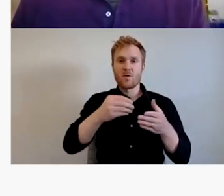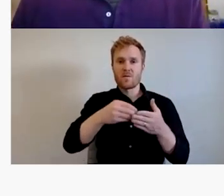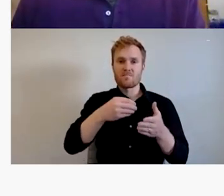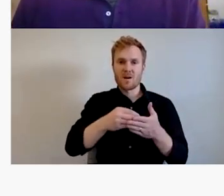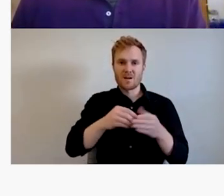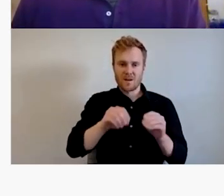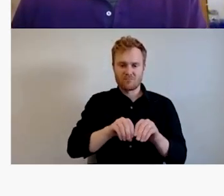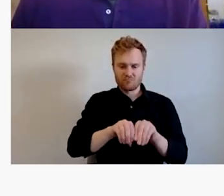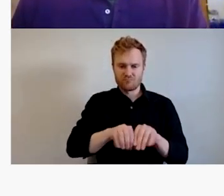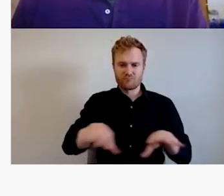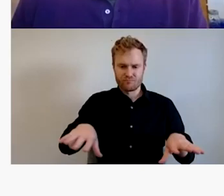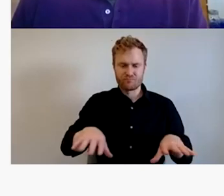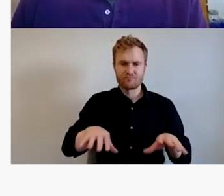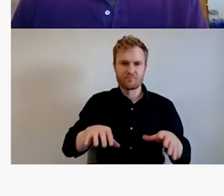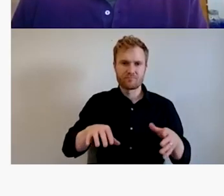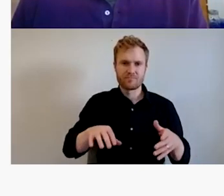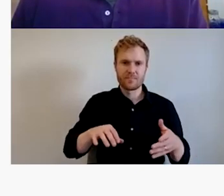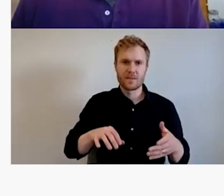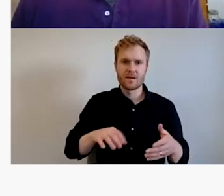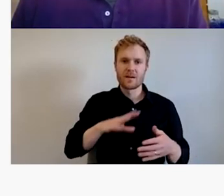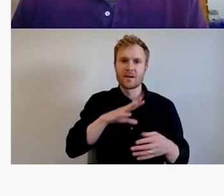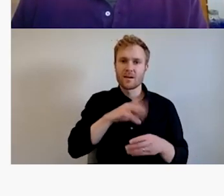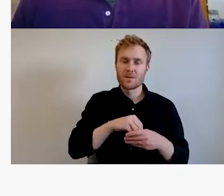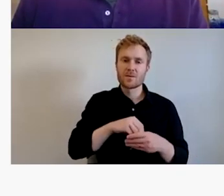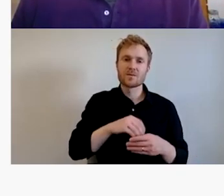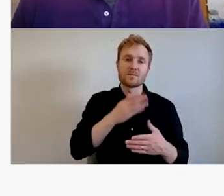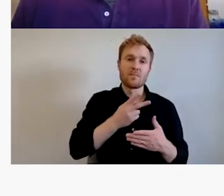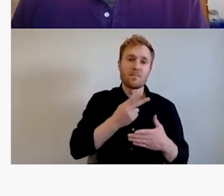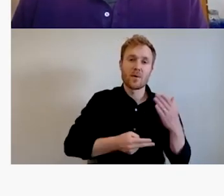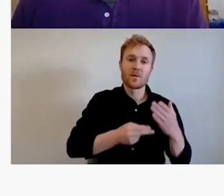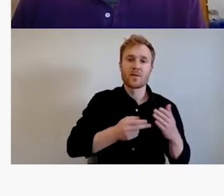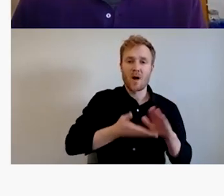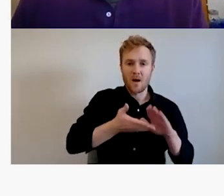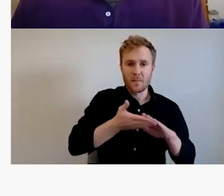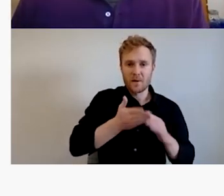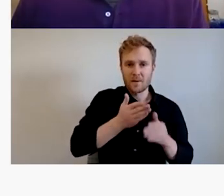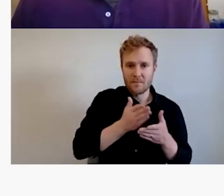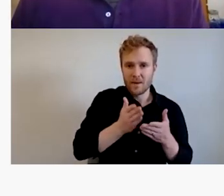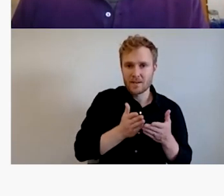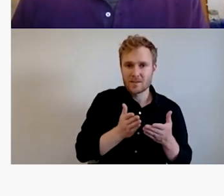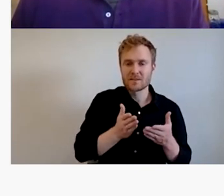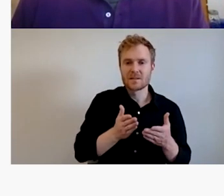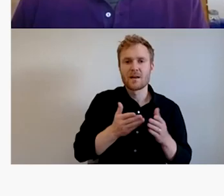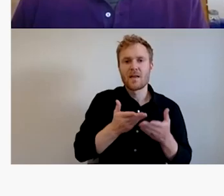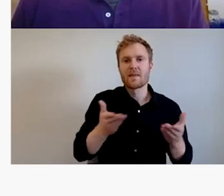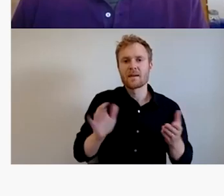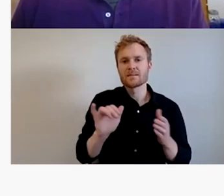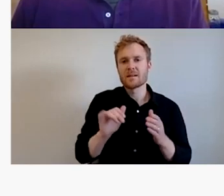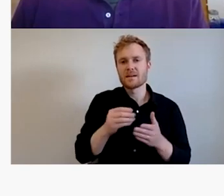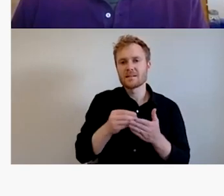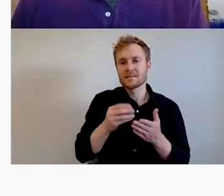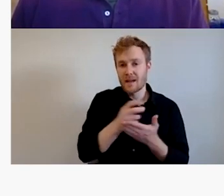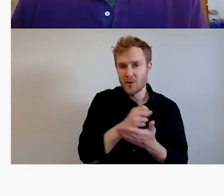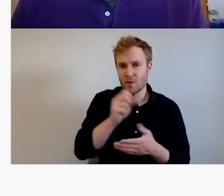they're going, how they're distributed. Um, this includes both the operating budget. So things like salaries and benefits, but also there's capital